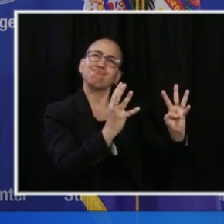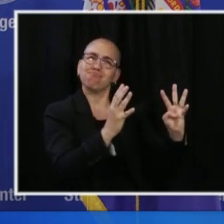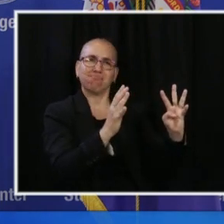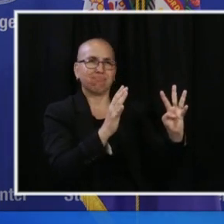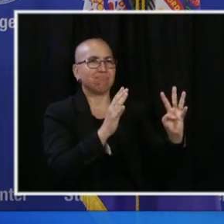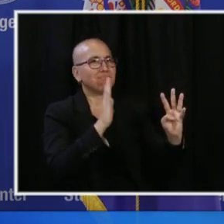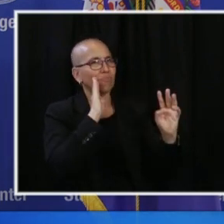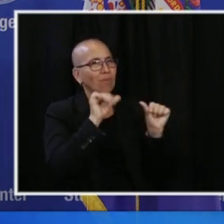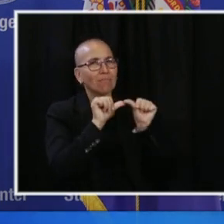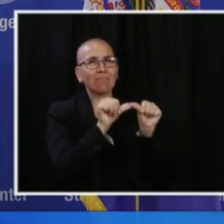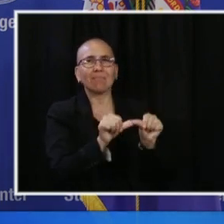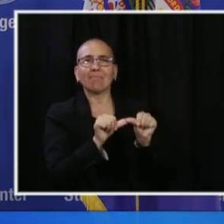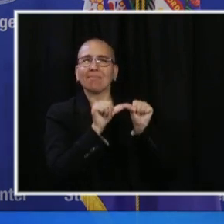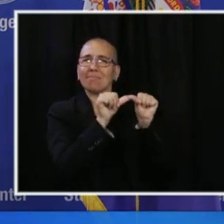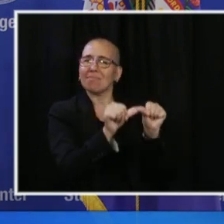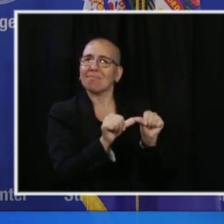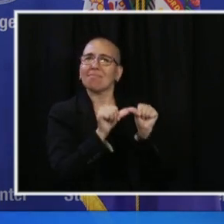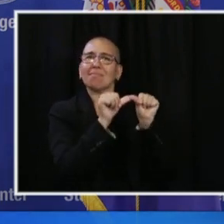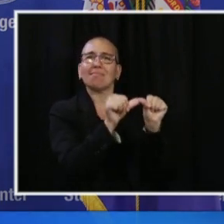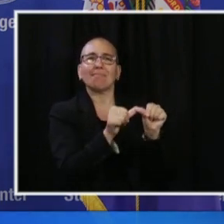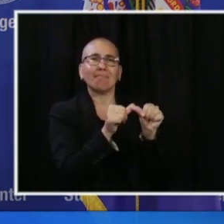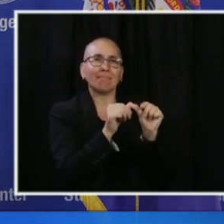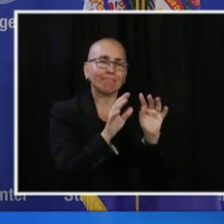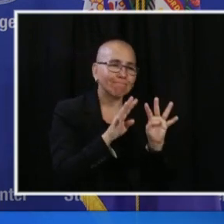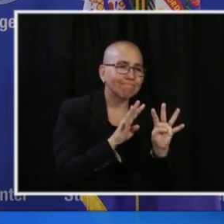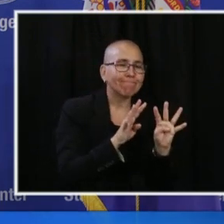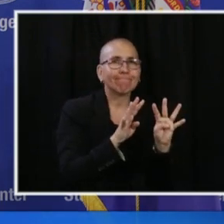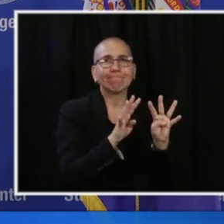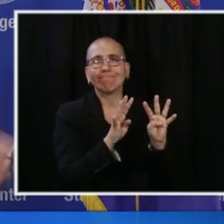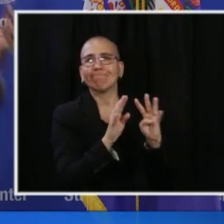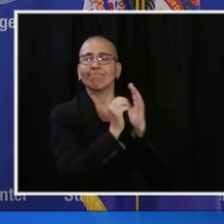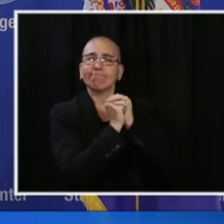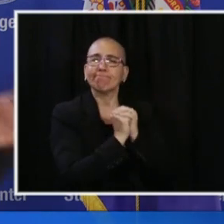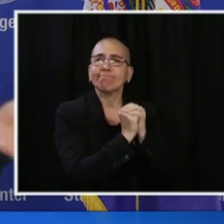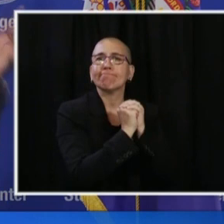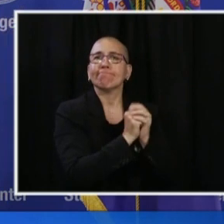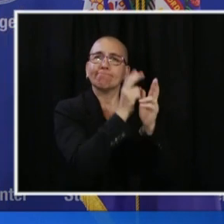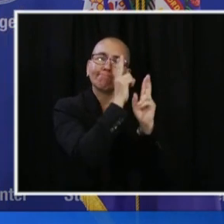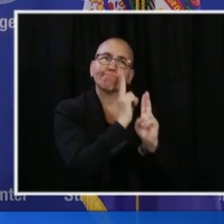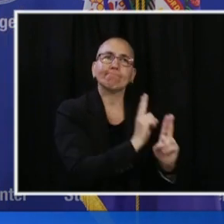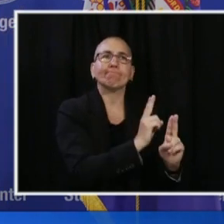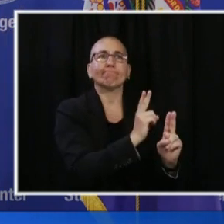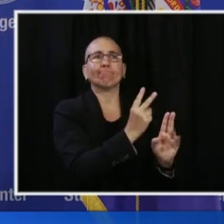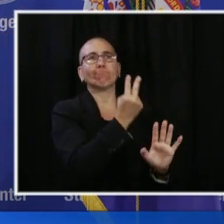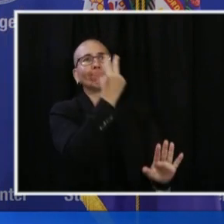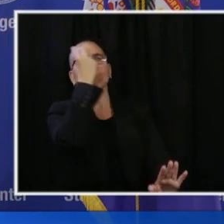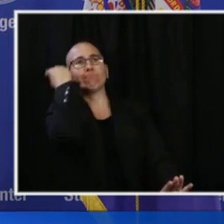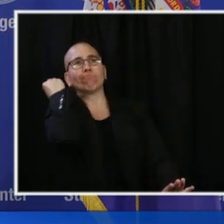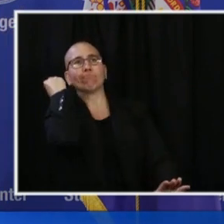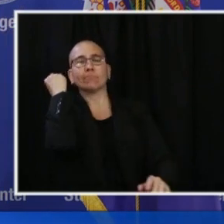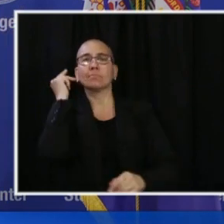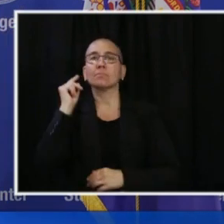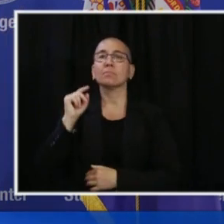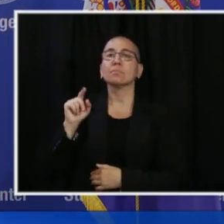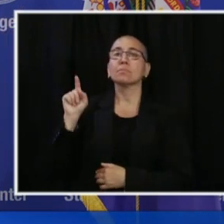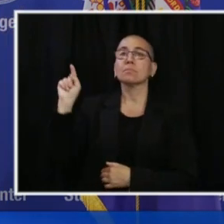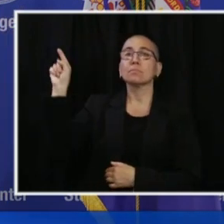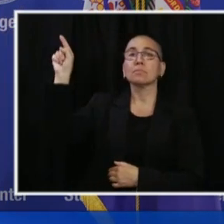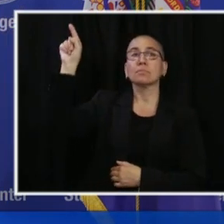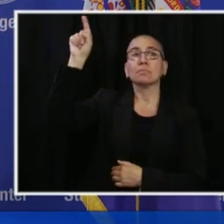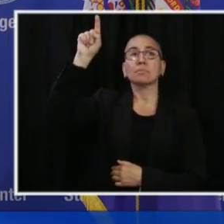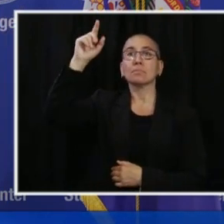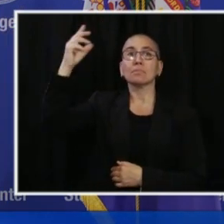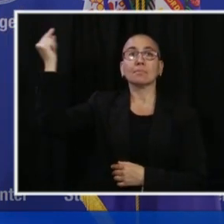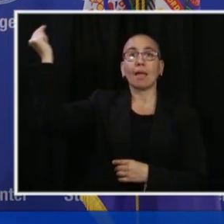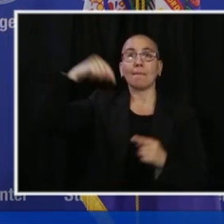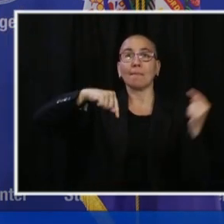presence. We'll bring more folks in from suburbs and other sheriff's departments and we'll continue to integrate them